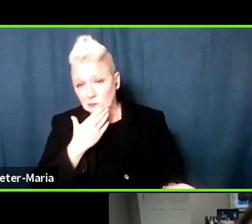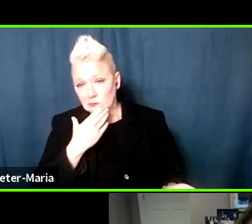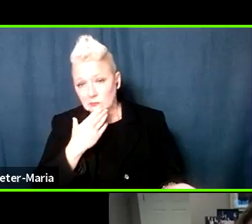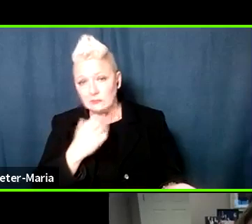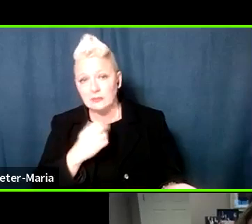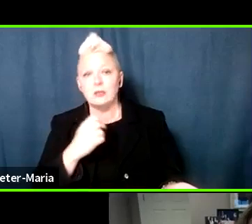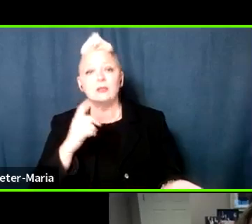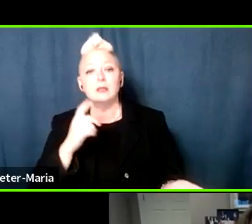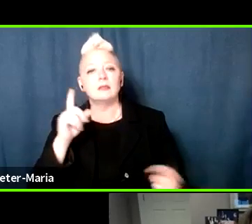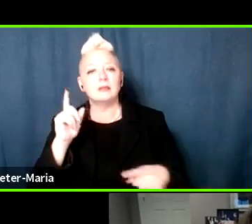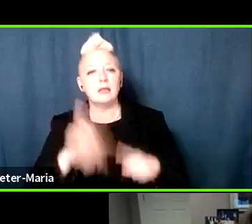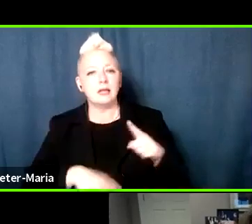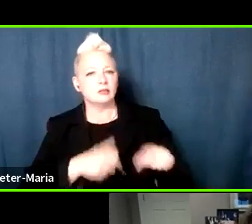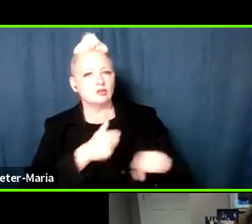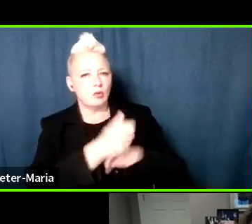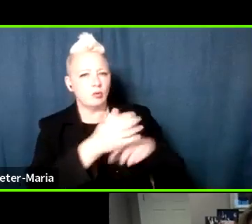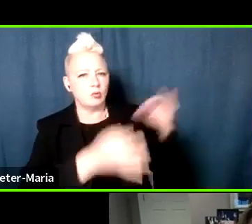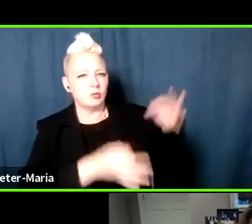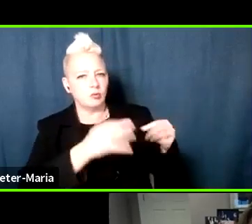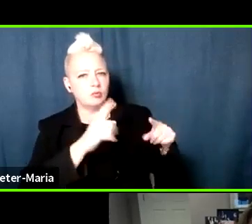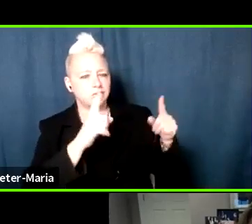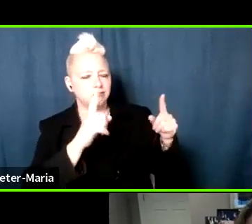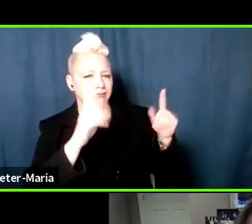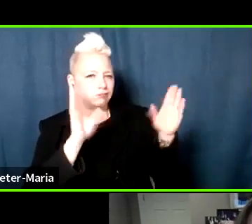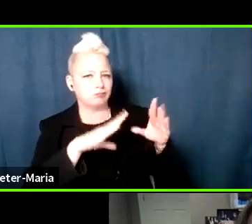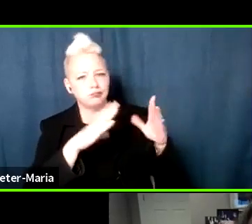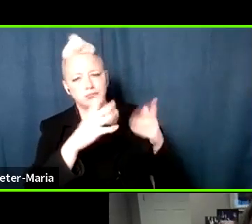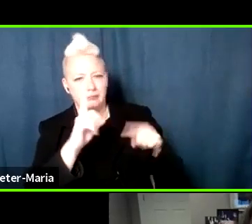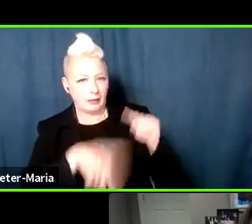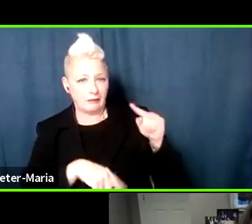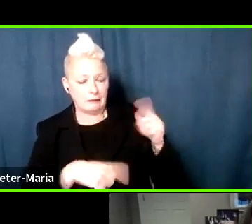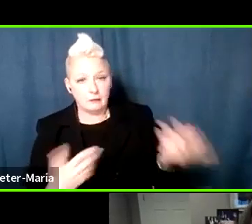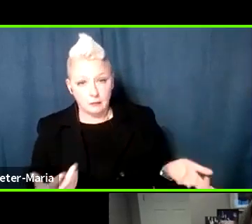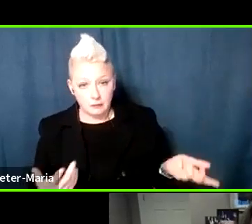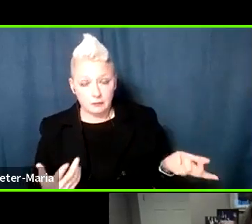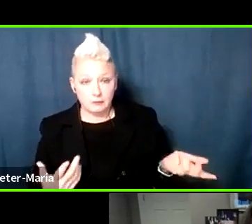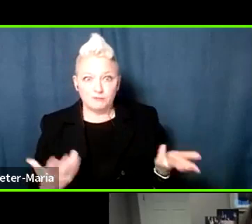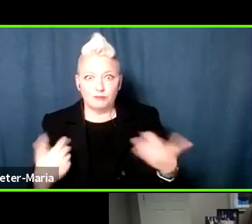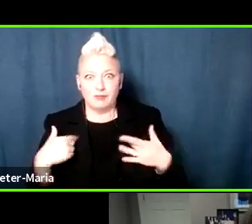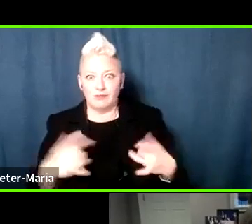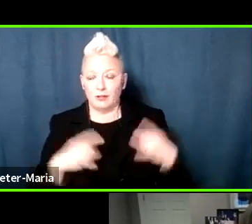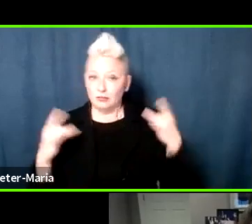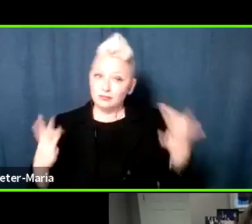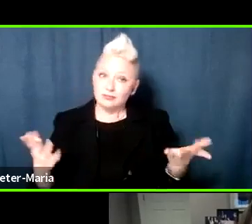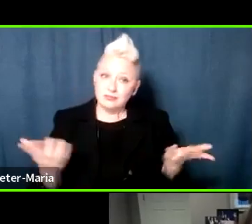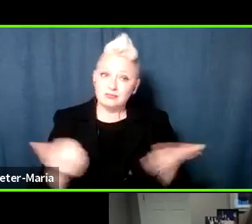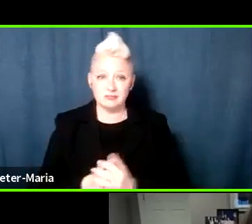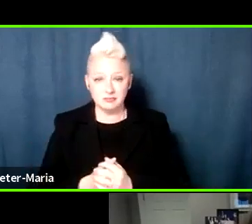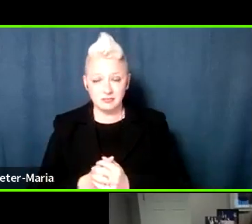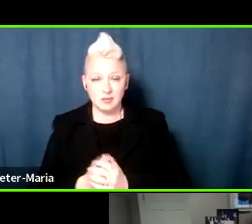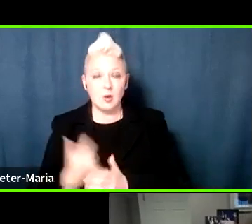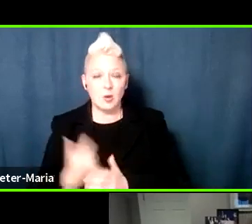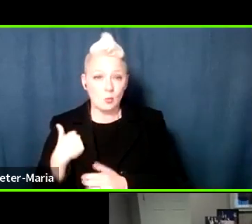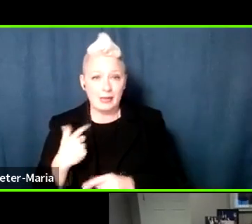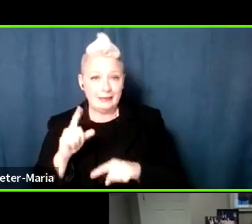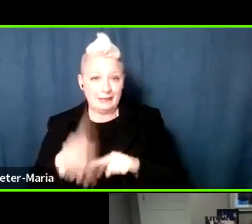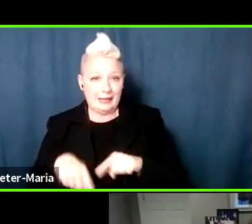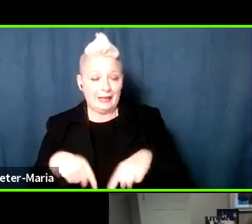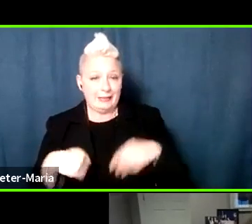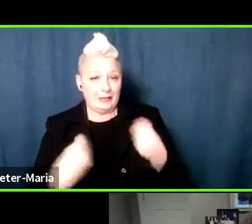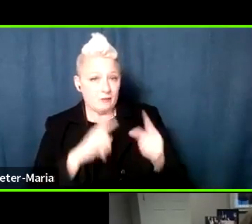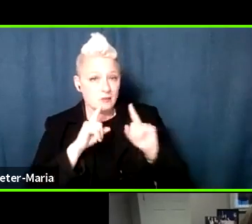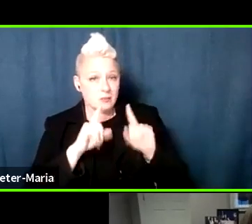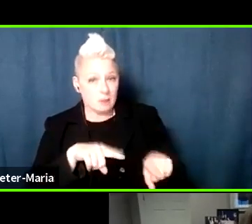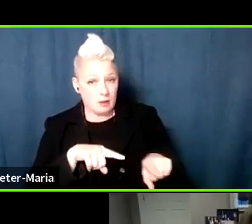prosecutable. Um, and, and that's a horrible feeling for us to, to feel like we, we can't give a response, but